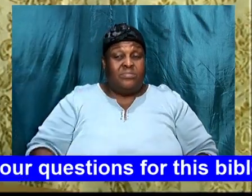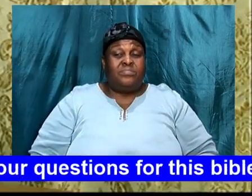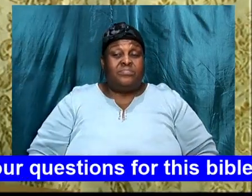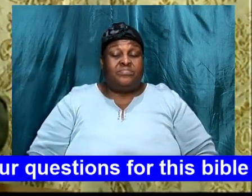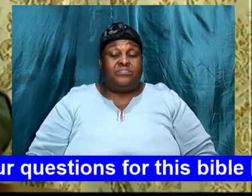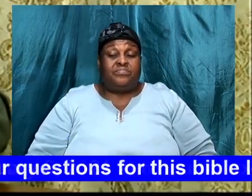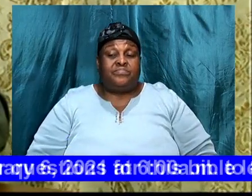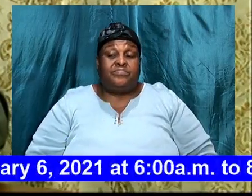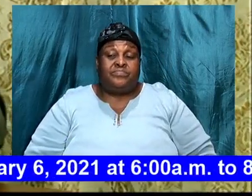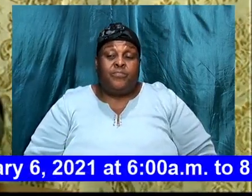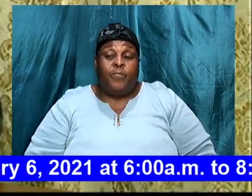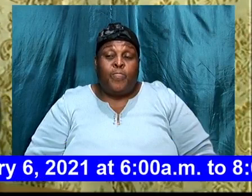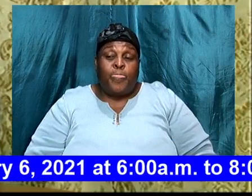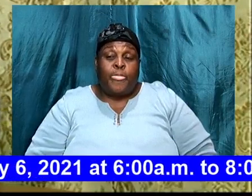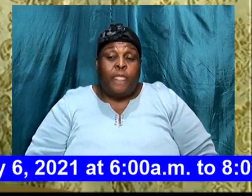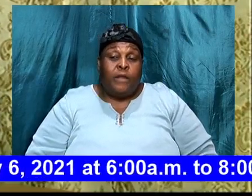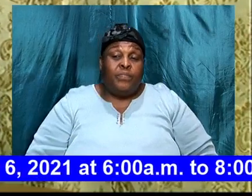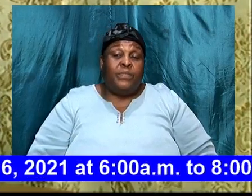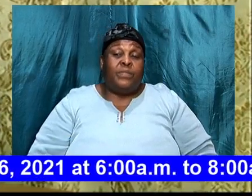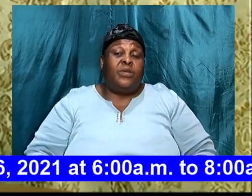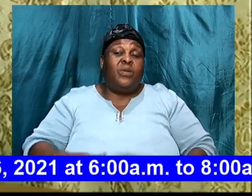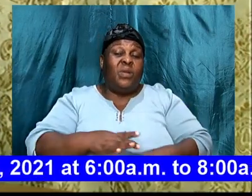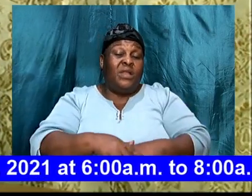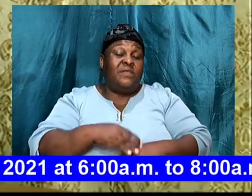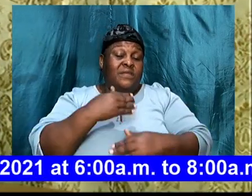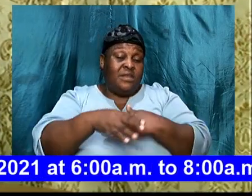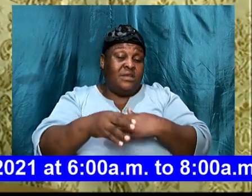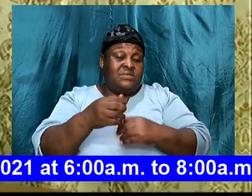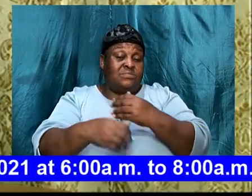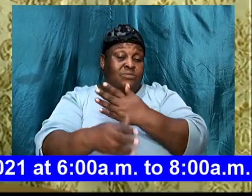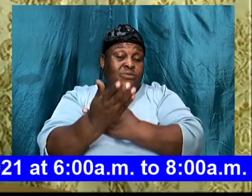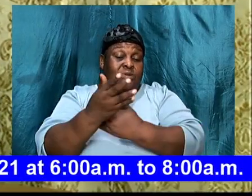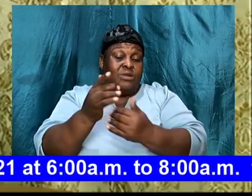understand, so early, the next morning, the Bible says,